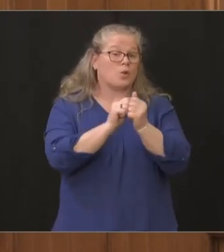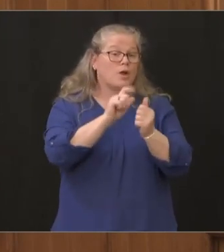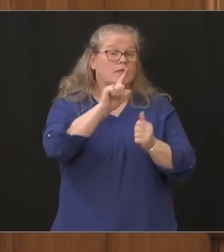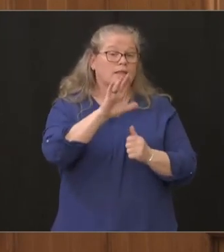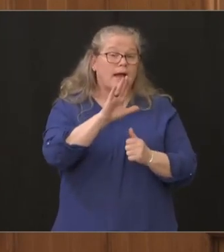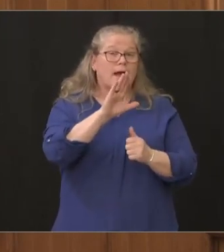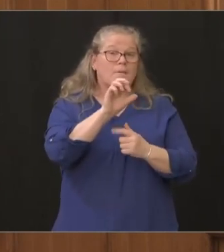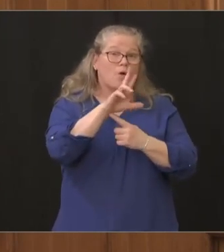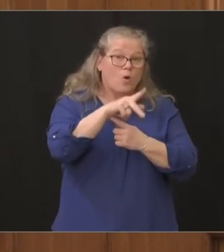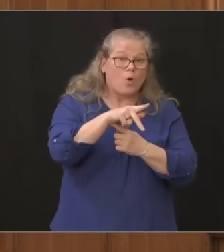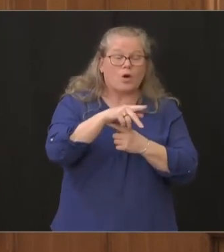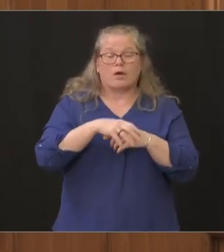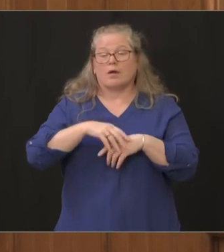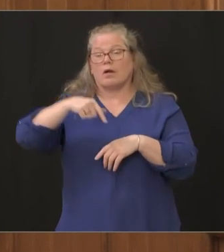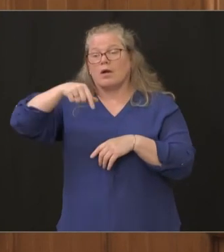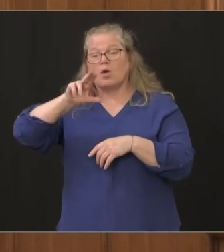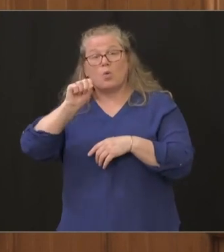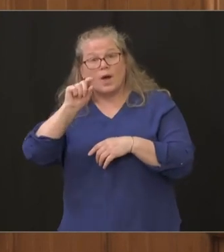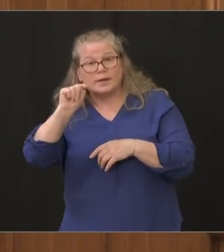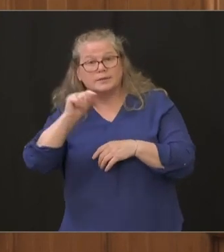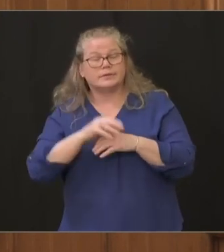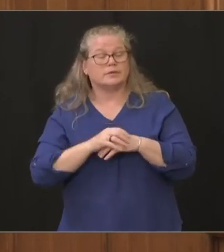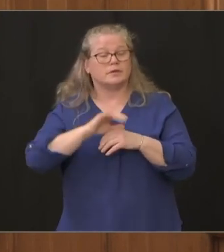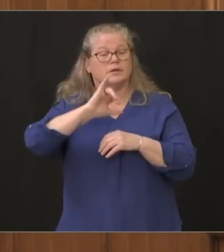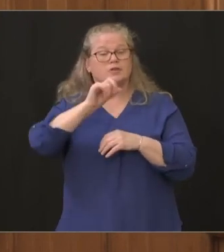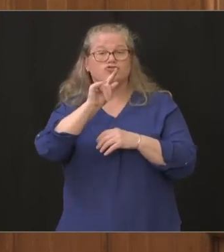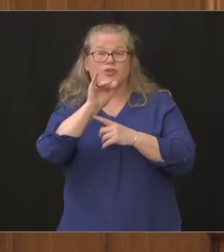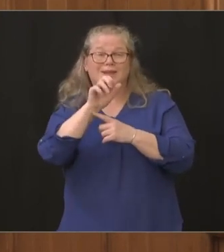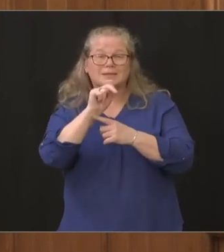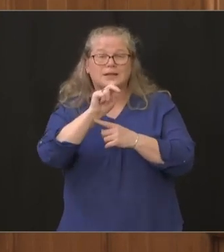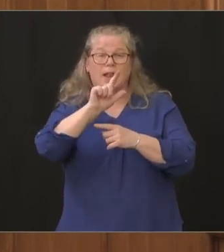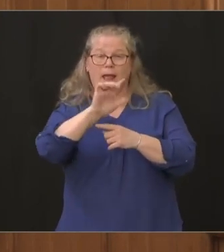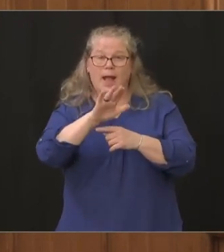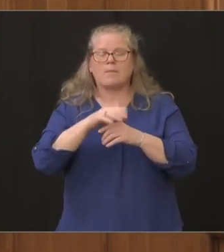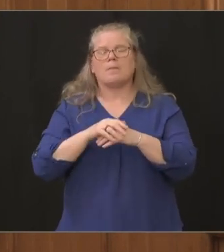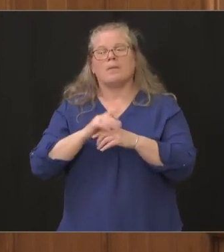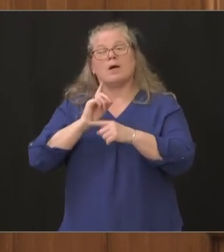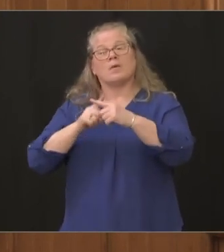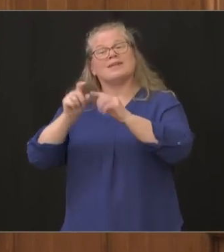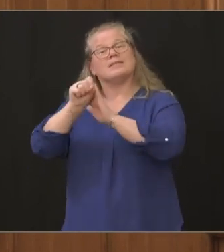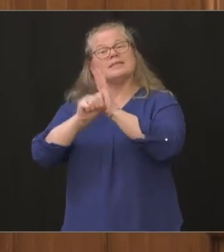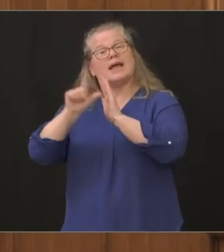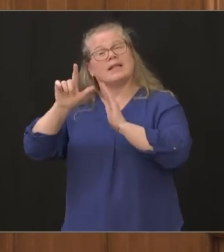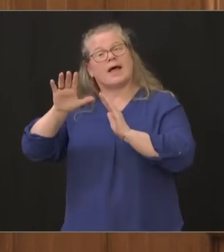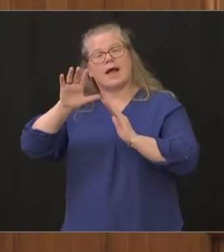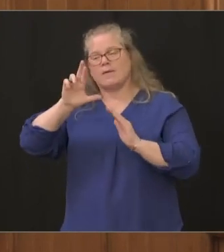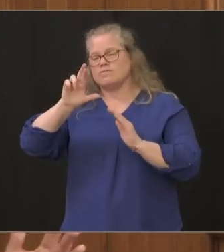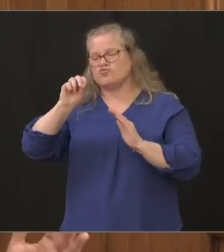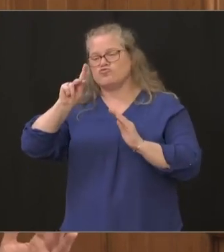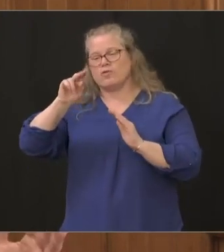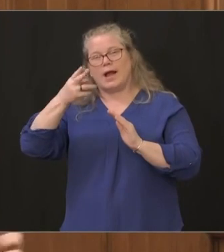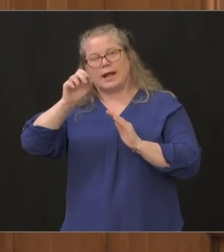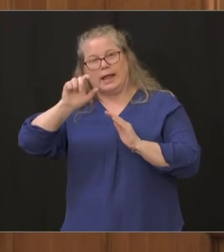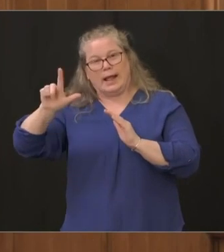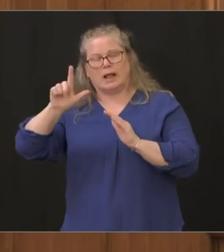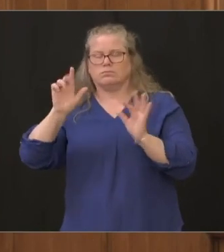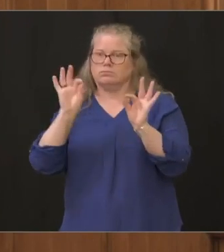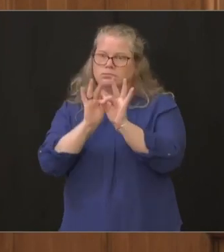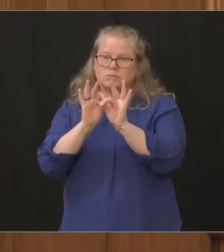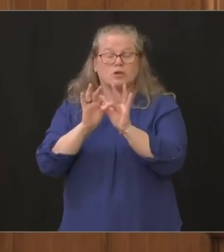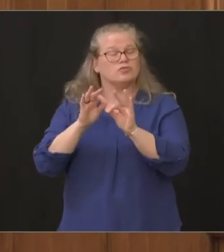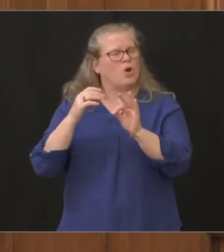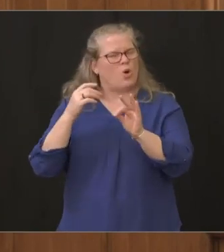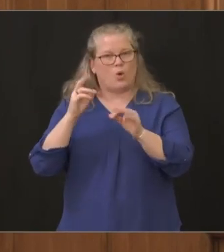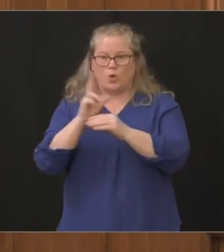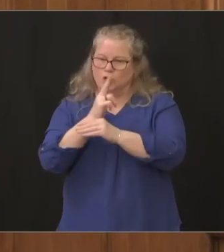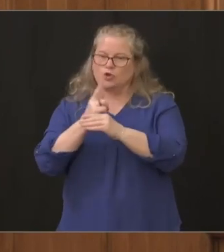the jackson laboratories and the state lab in rocky hills essential so we're using every resource we can across the state to